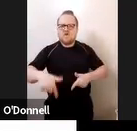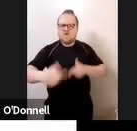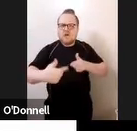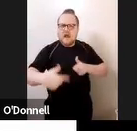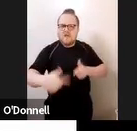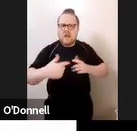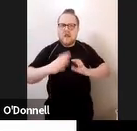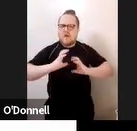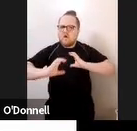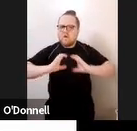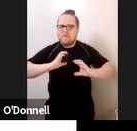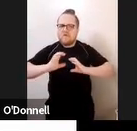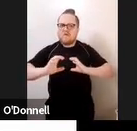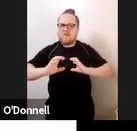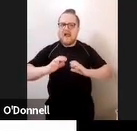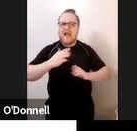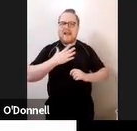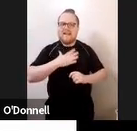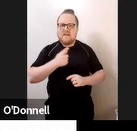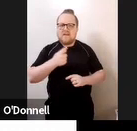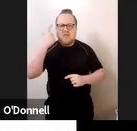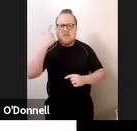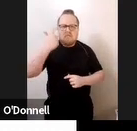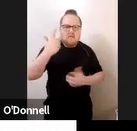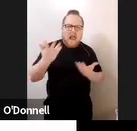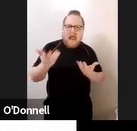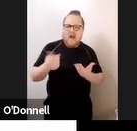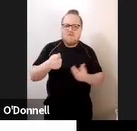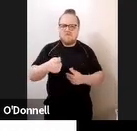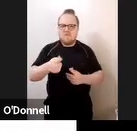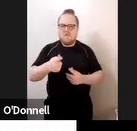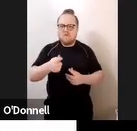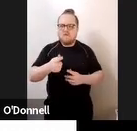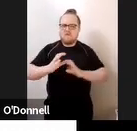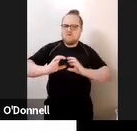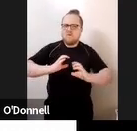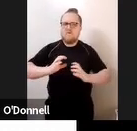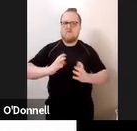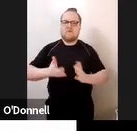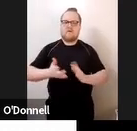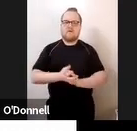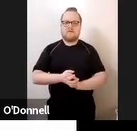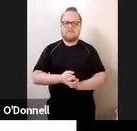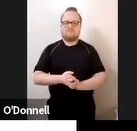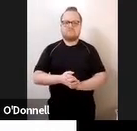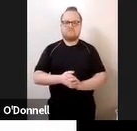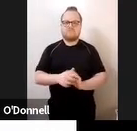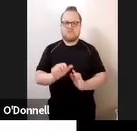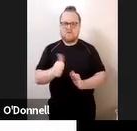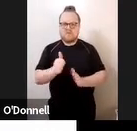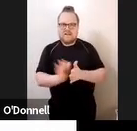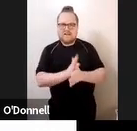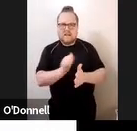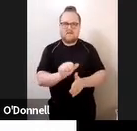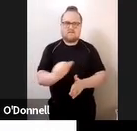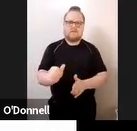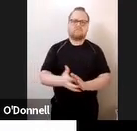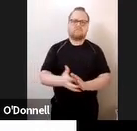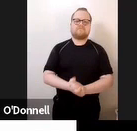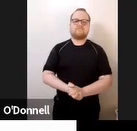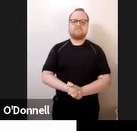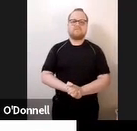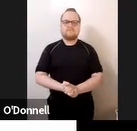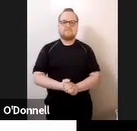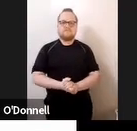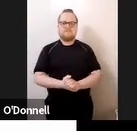in certain circumstances. So if can ask to go to the next slide, please, to really start, think about the complexities